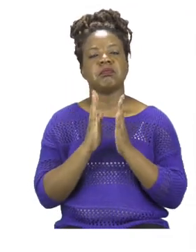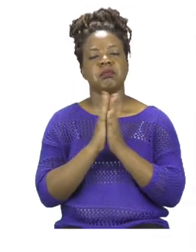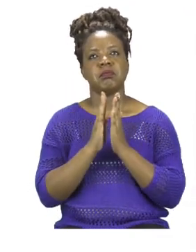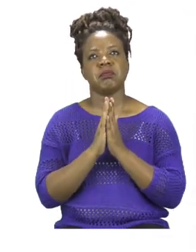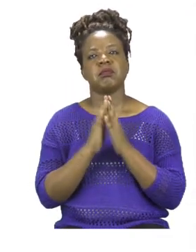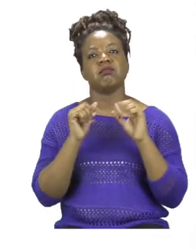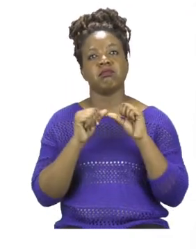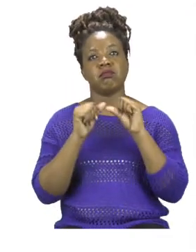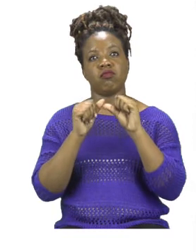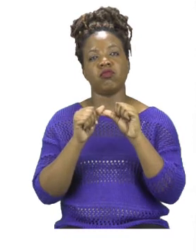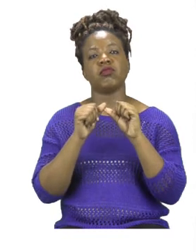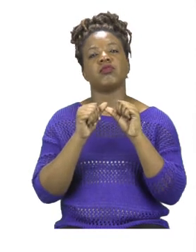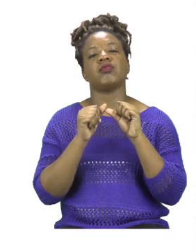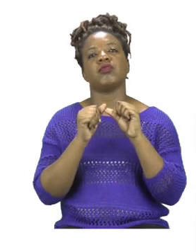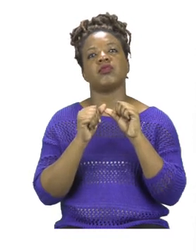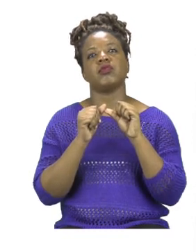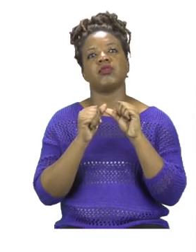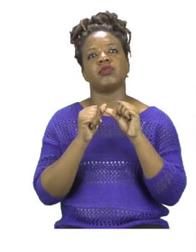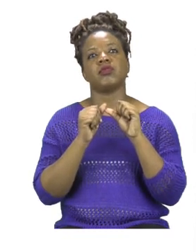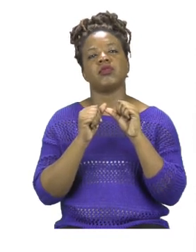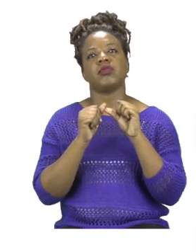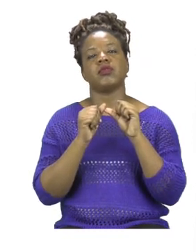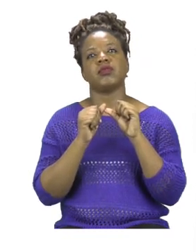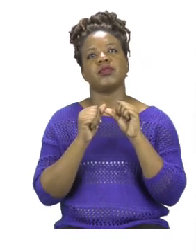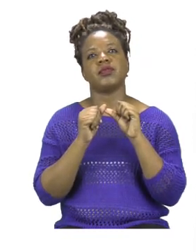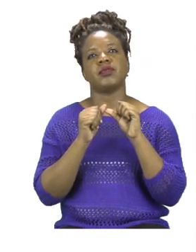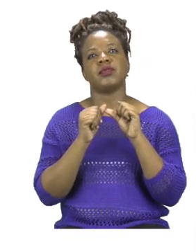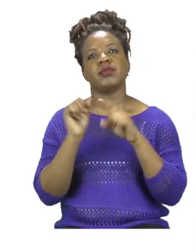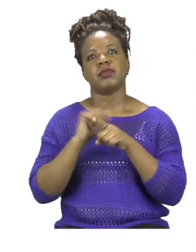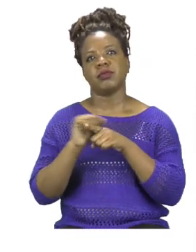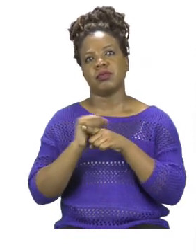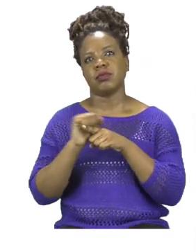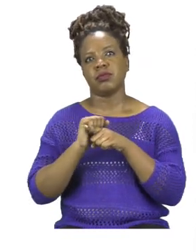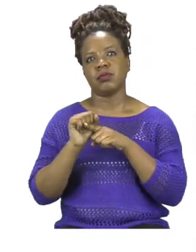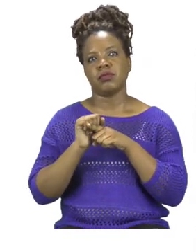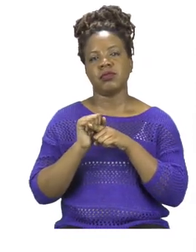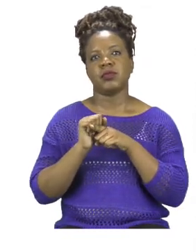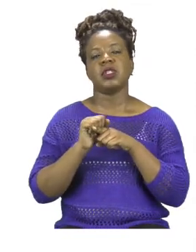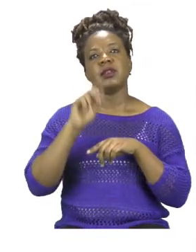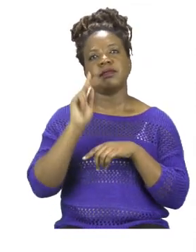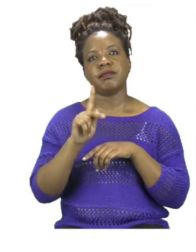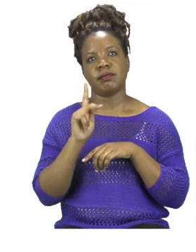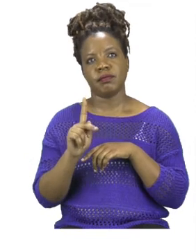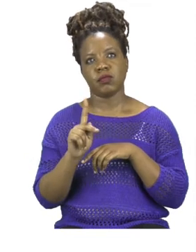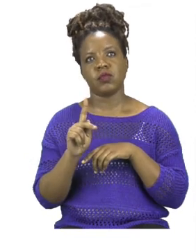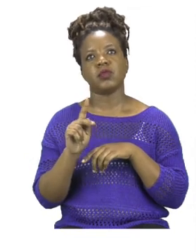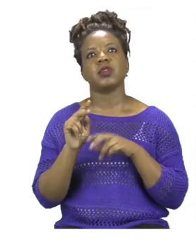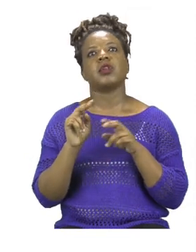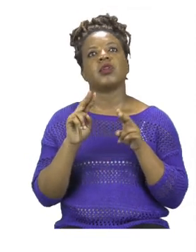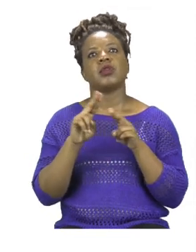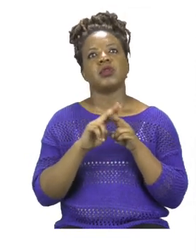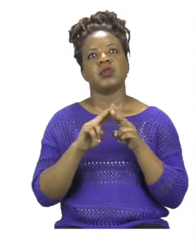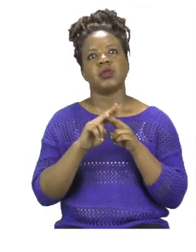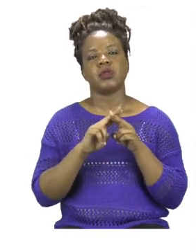reading those words and now you're going to use three of them to make three different sentences.